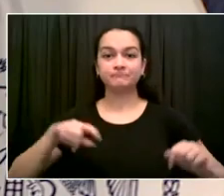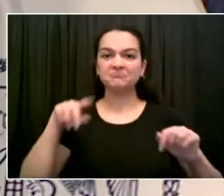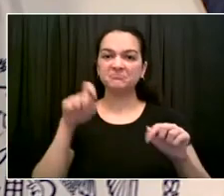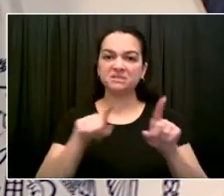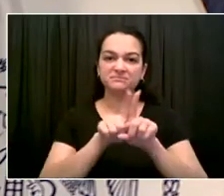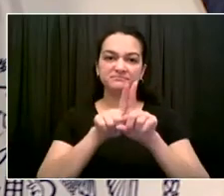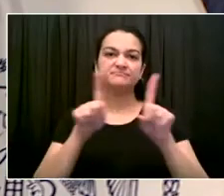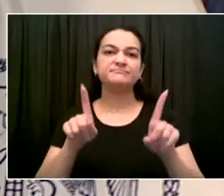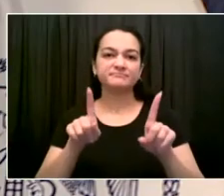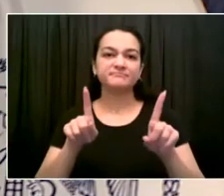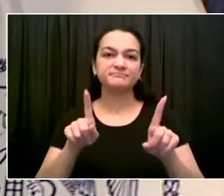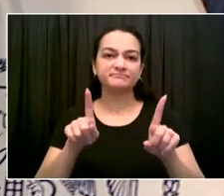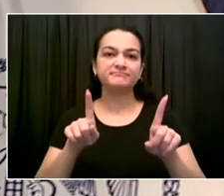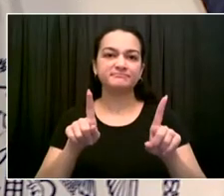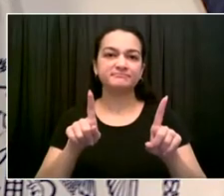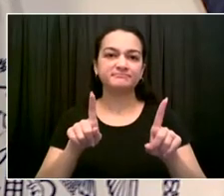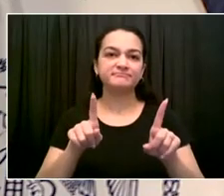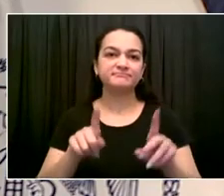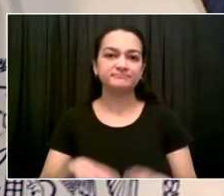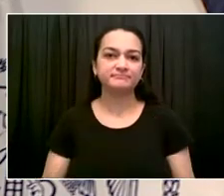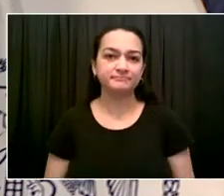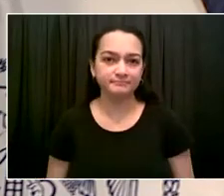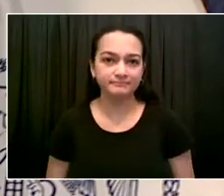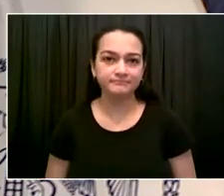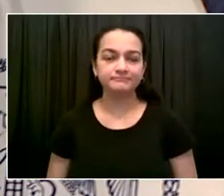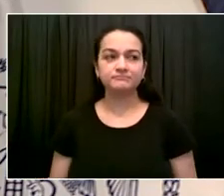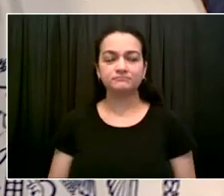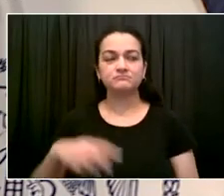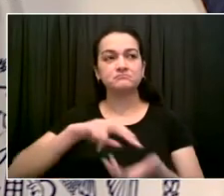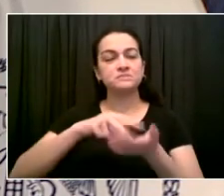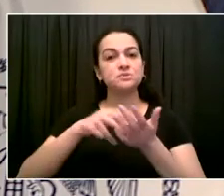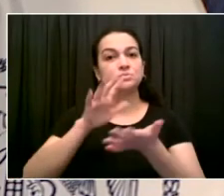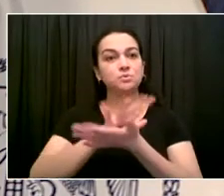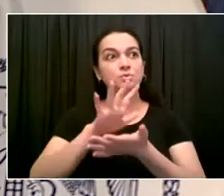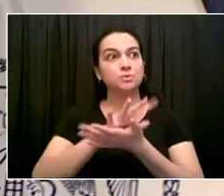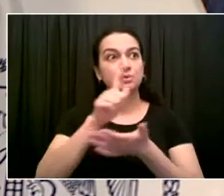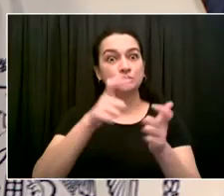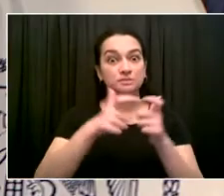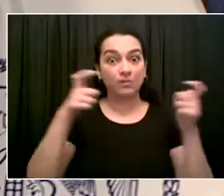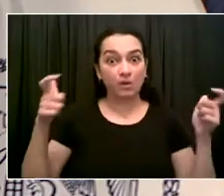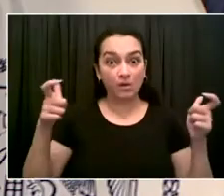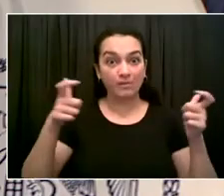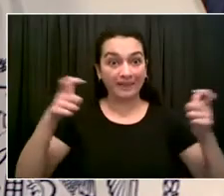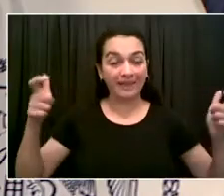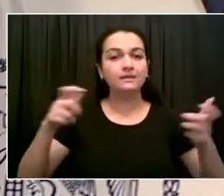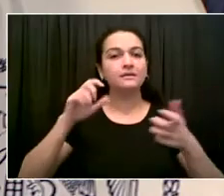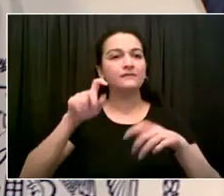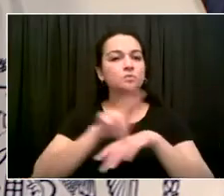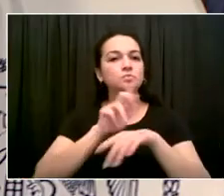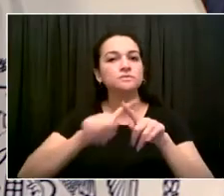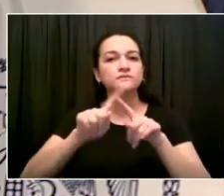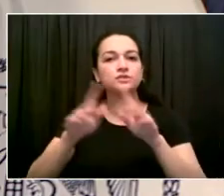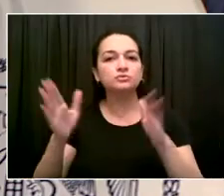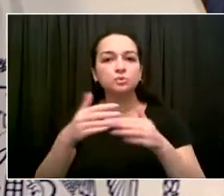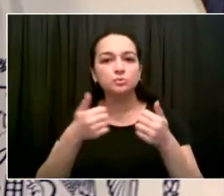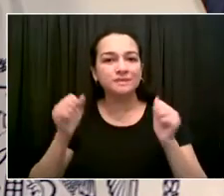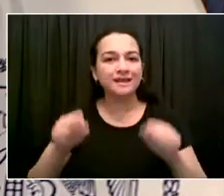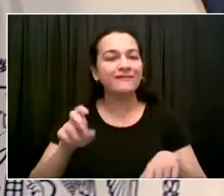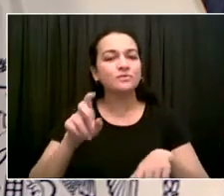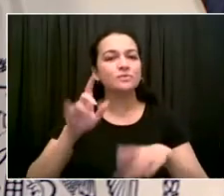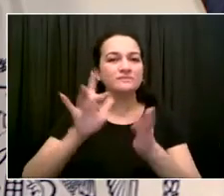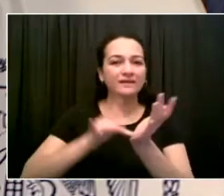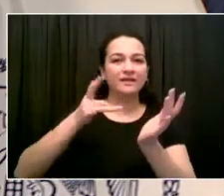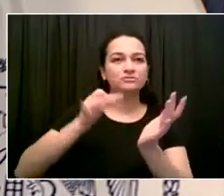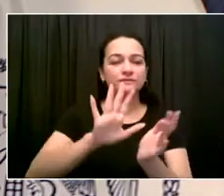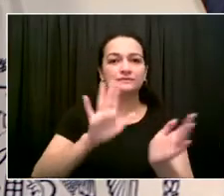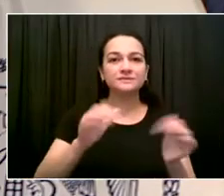spacing and safety. And we saw schools do a great job with that before last year, and I'm certain they'll be able to do